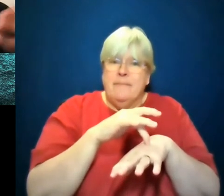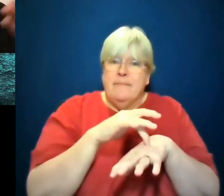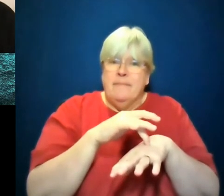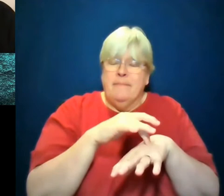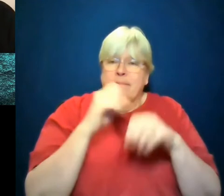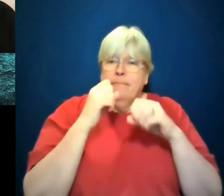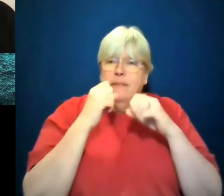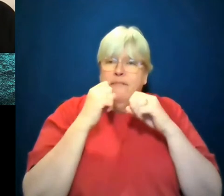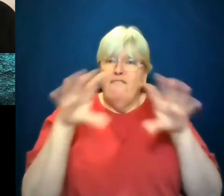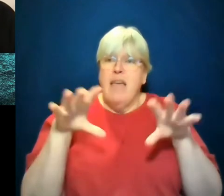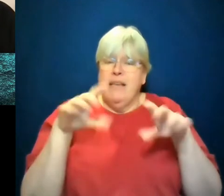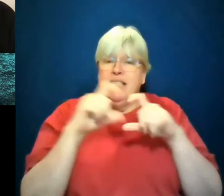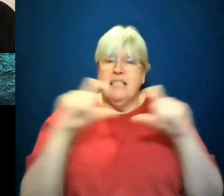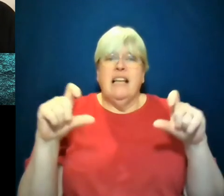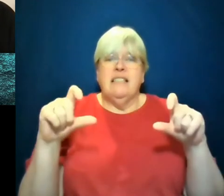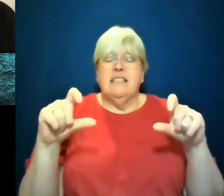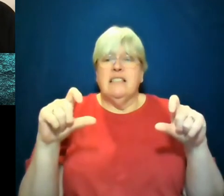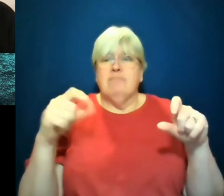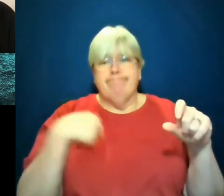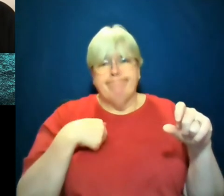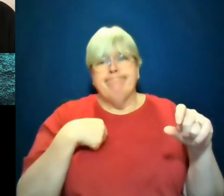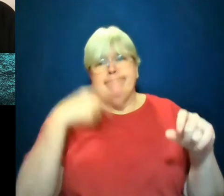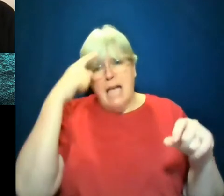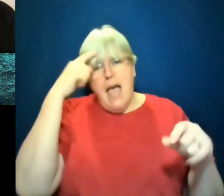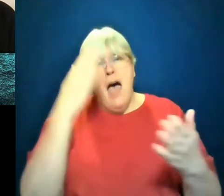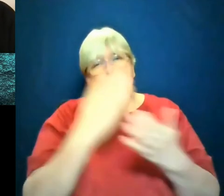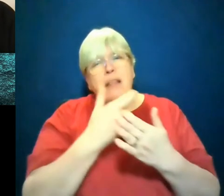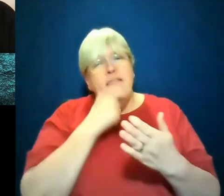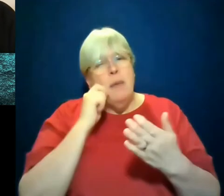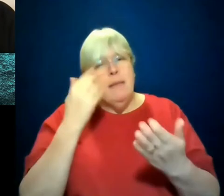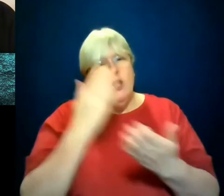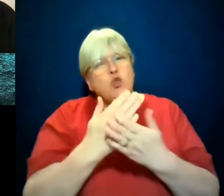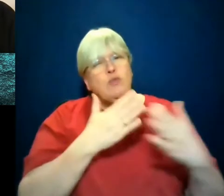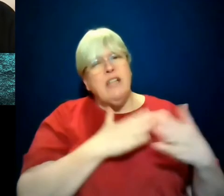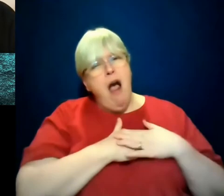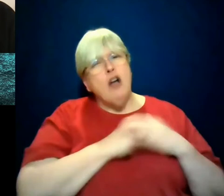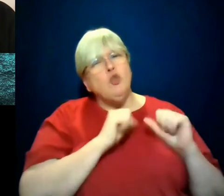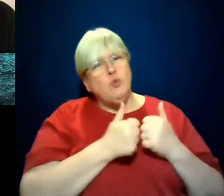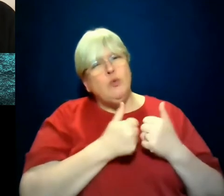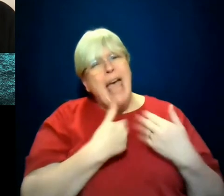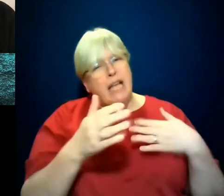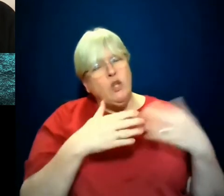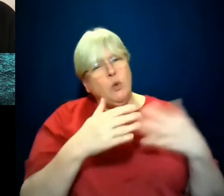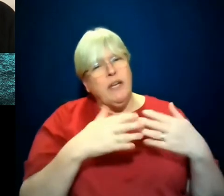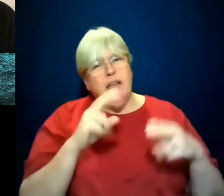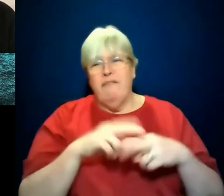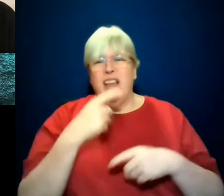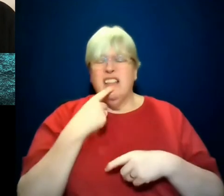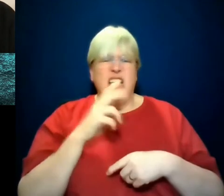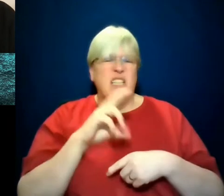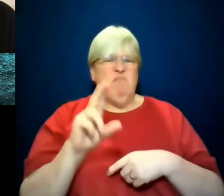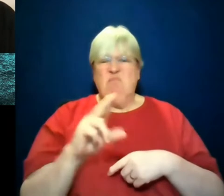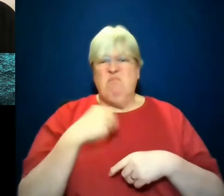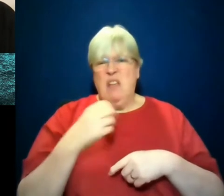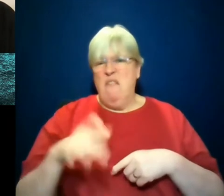Anne Frank saying, in spite of everything, I still believe that people are good at heart. And the father in the play saying, she puts me to shame.